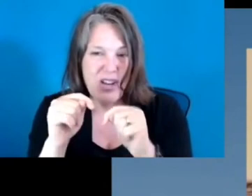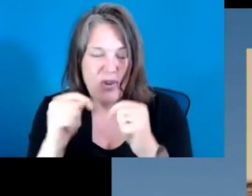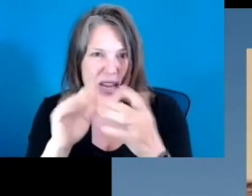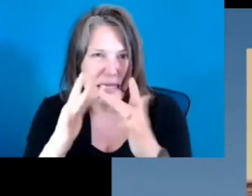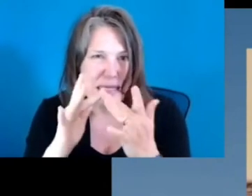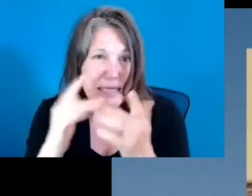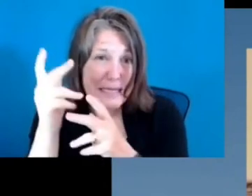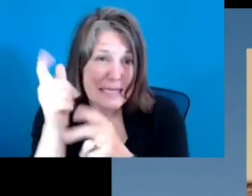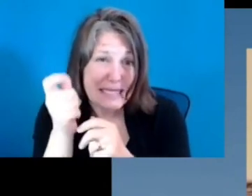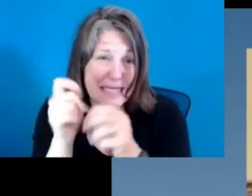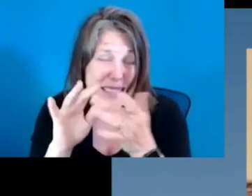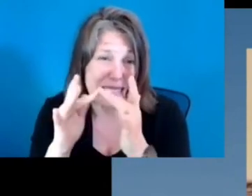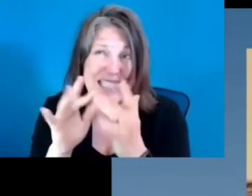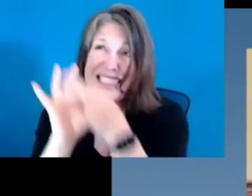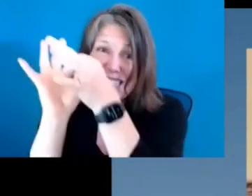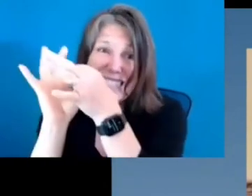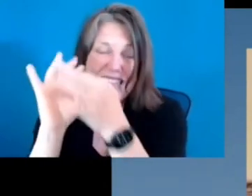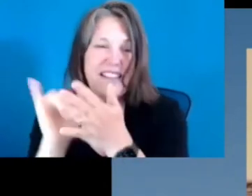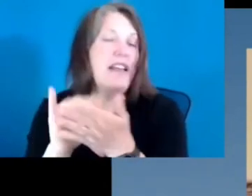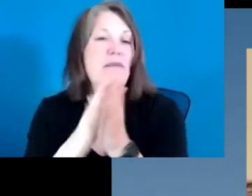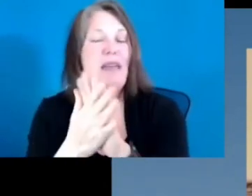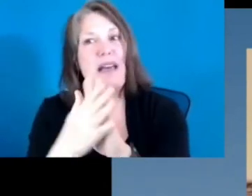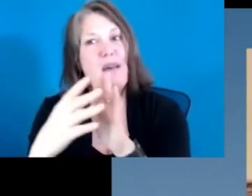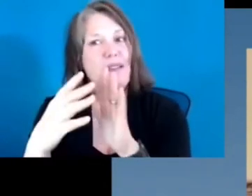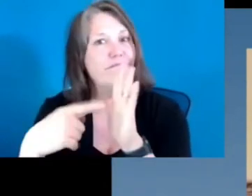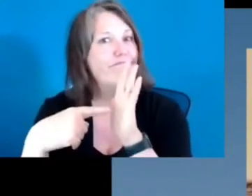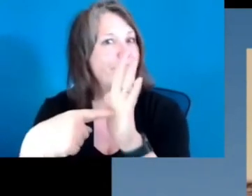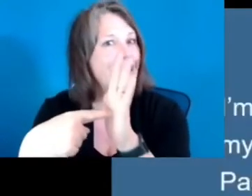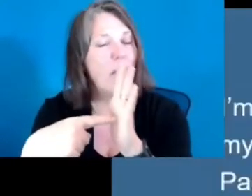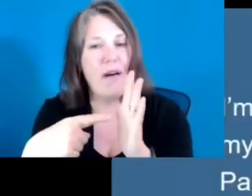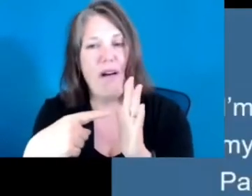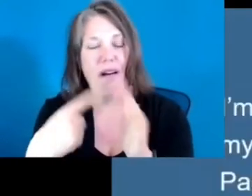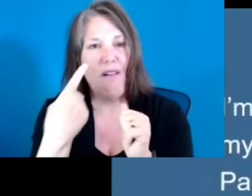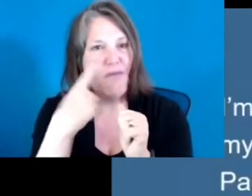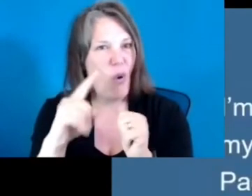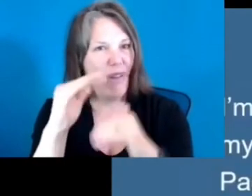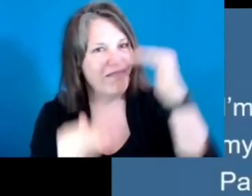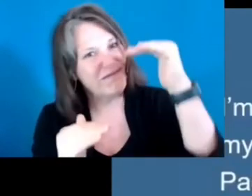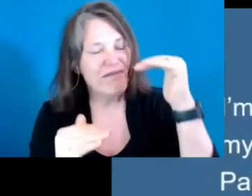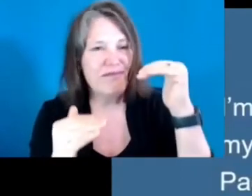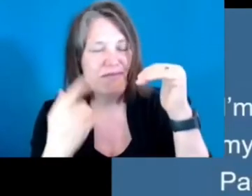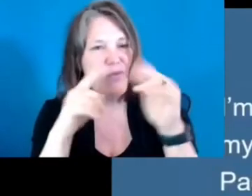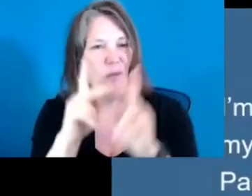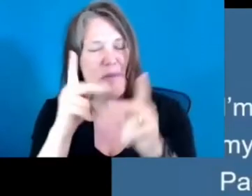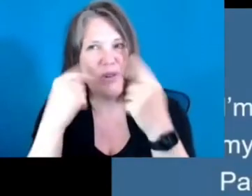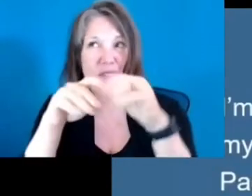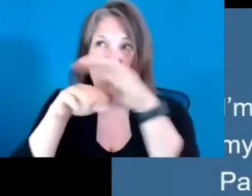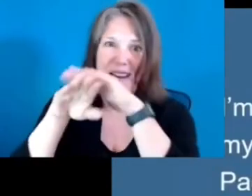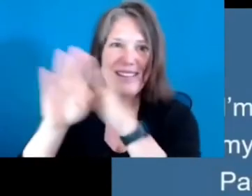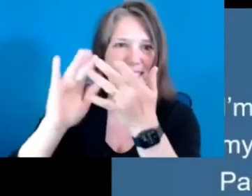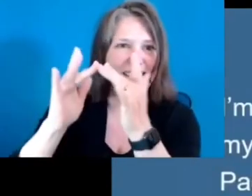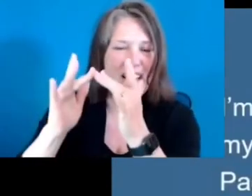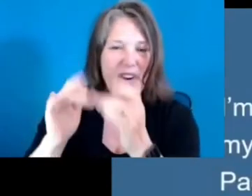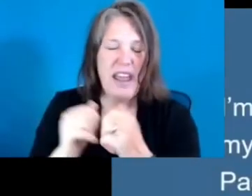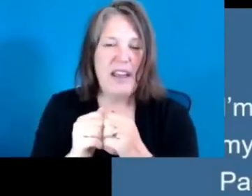inequalities and access to digital resources in our state and in many other places. And this Oakland